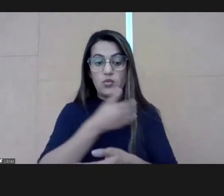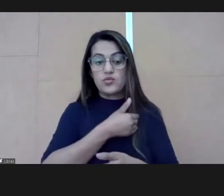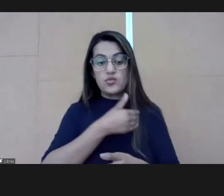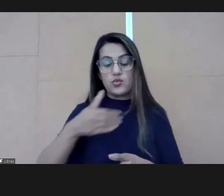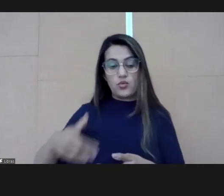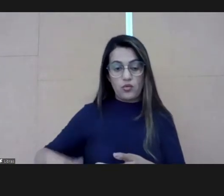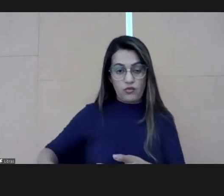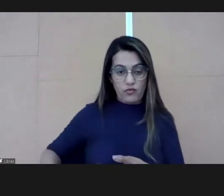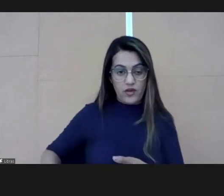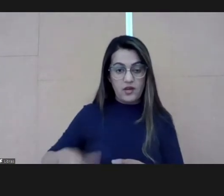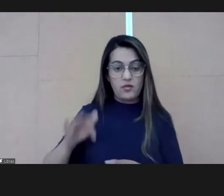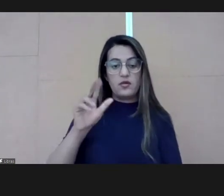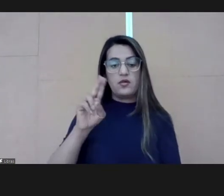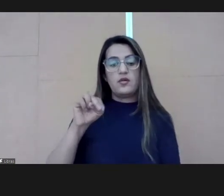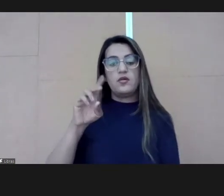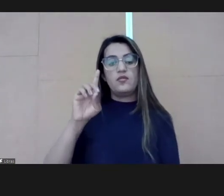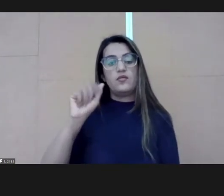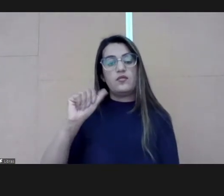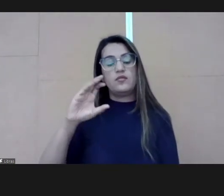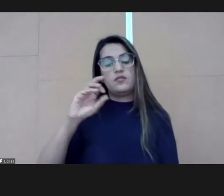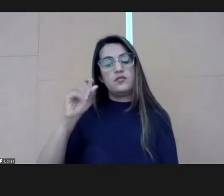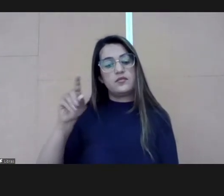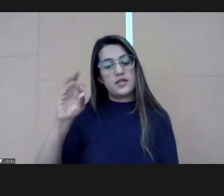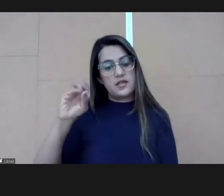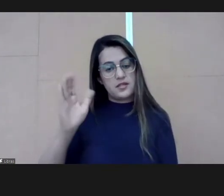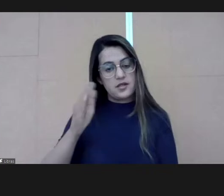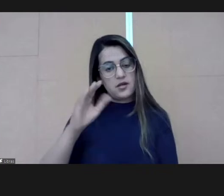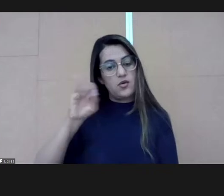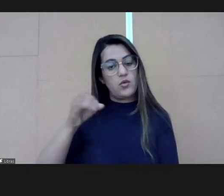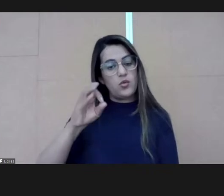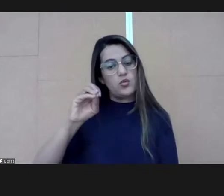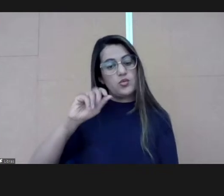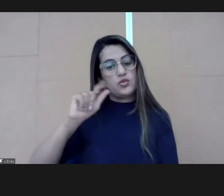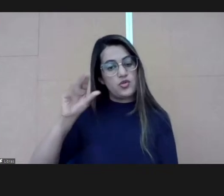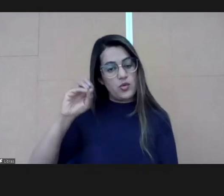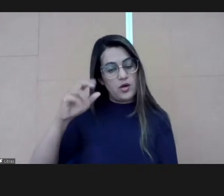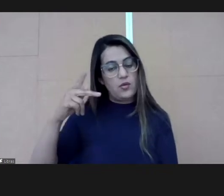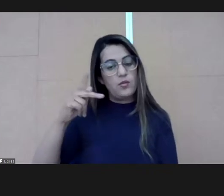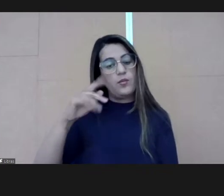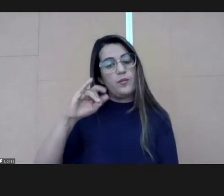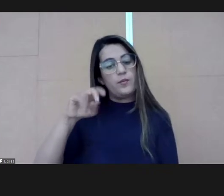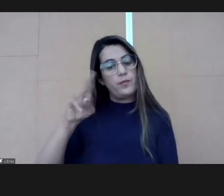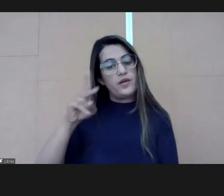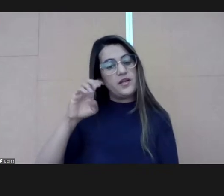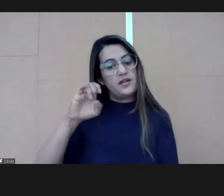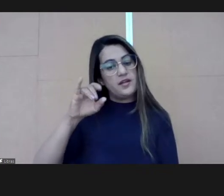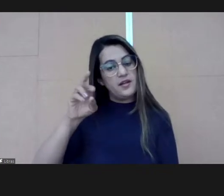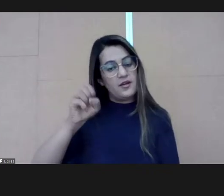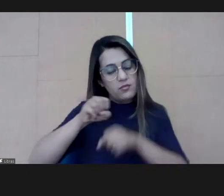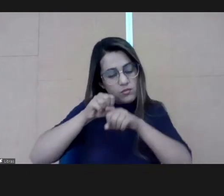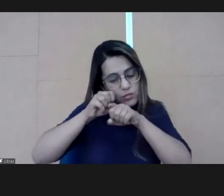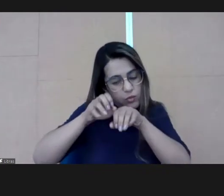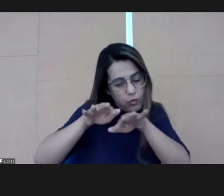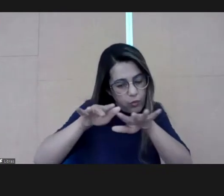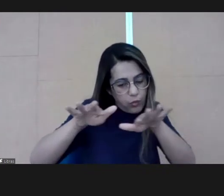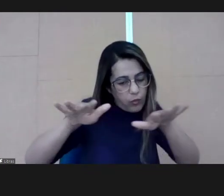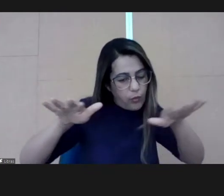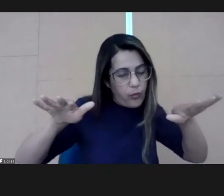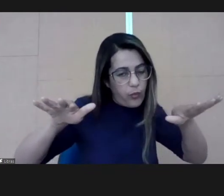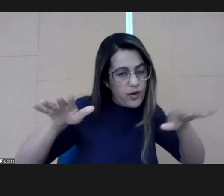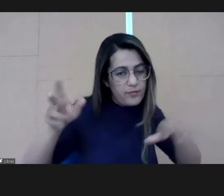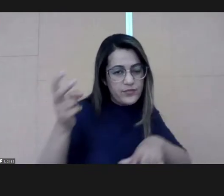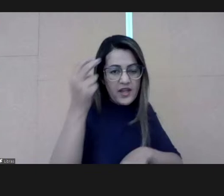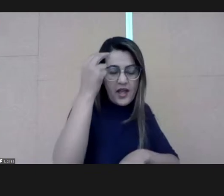entities from the government, the foundation, João Pinheiro, as well. And we could spread